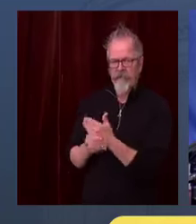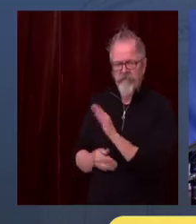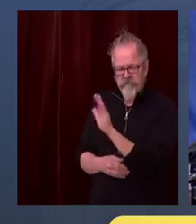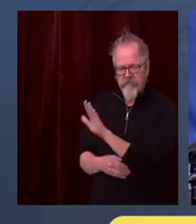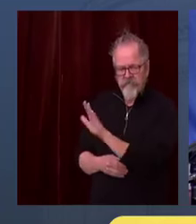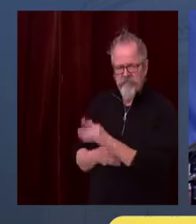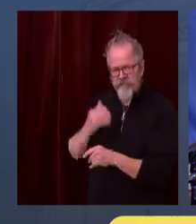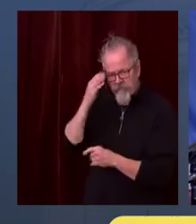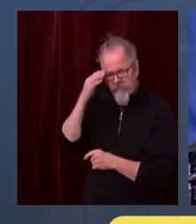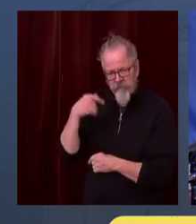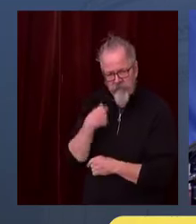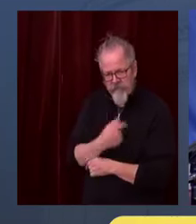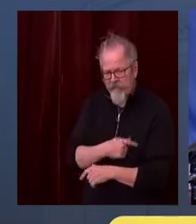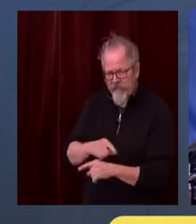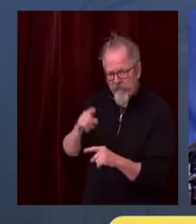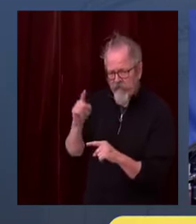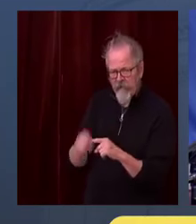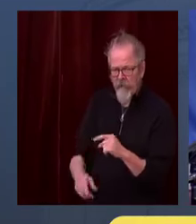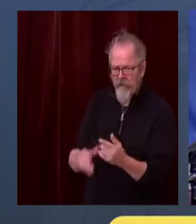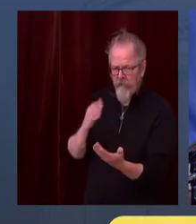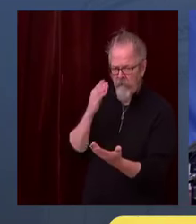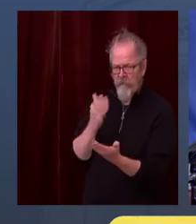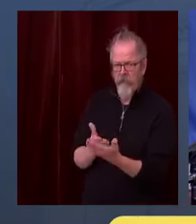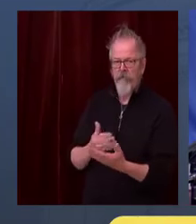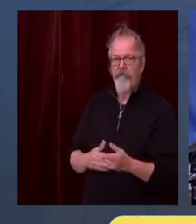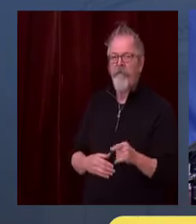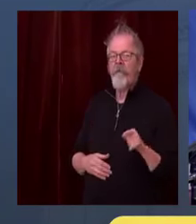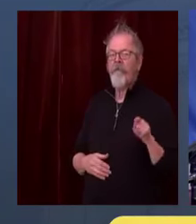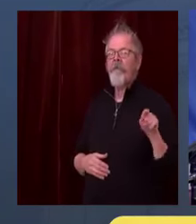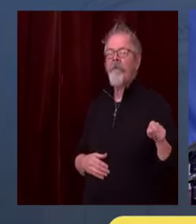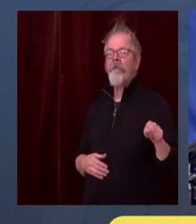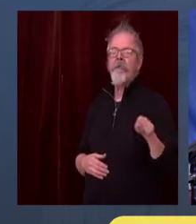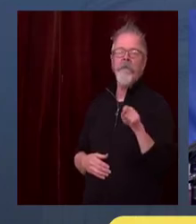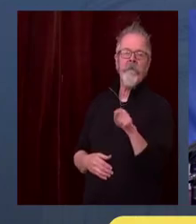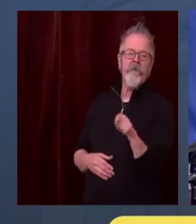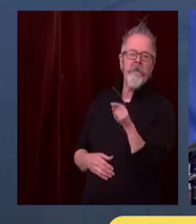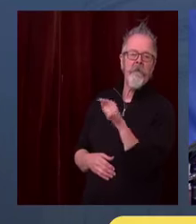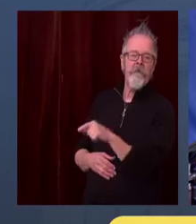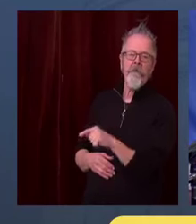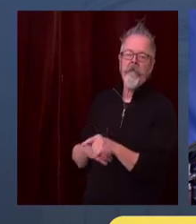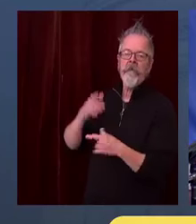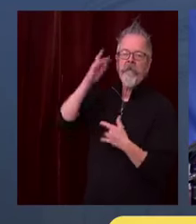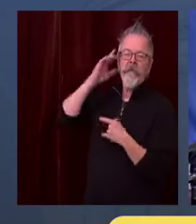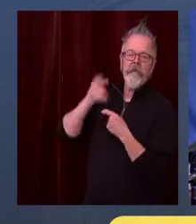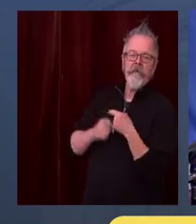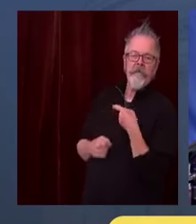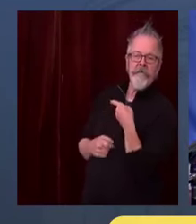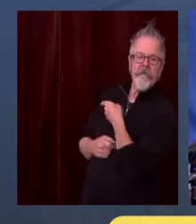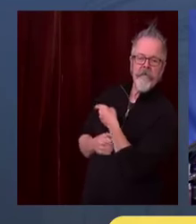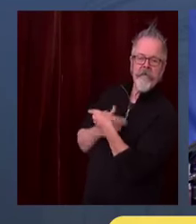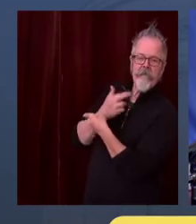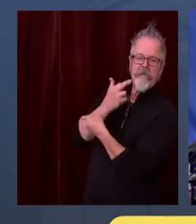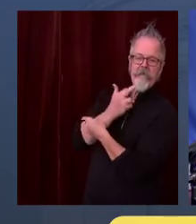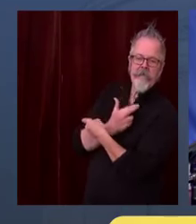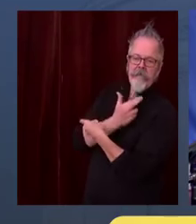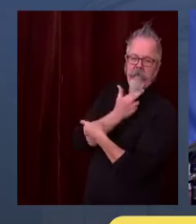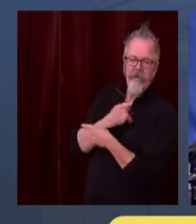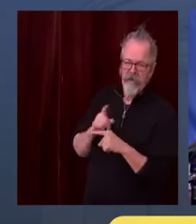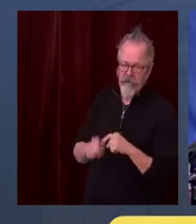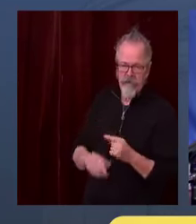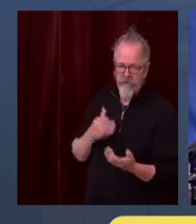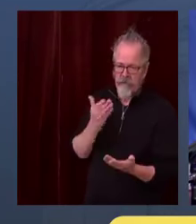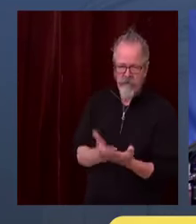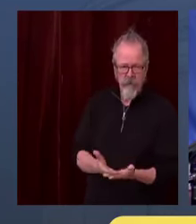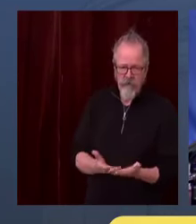be scientifically totally wrong to say we're not having transmissions in restaurants. Now, we don't know exactly what percentage